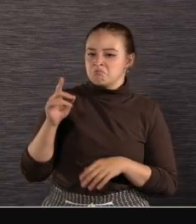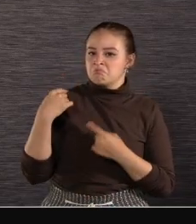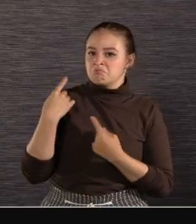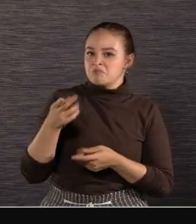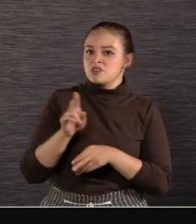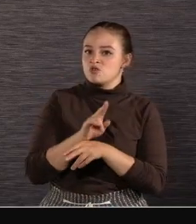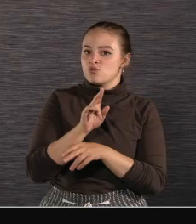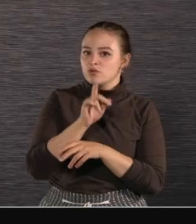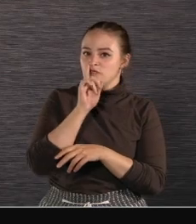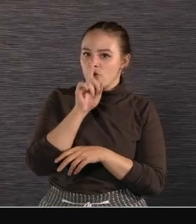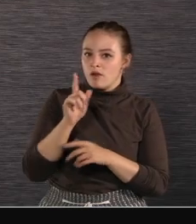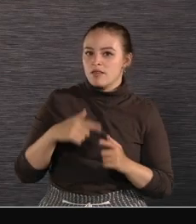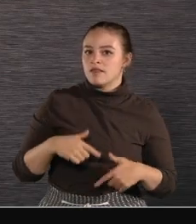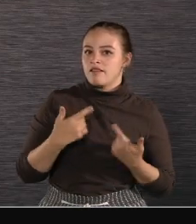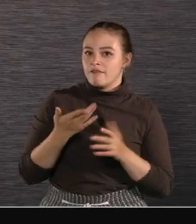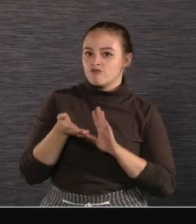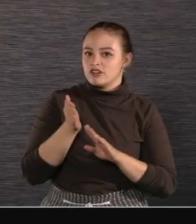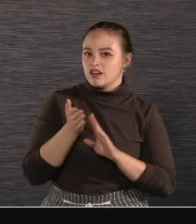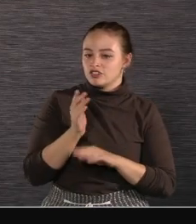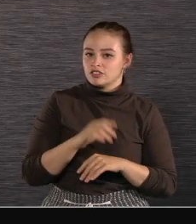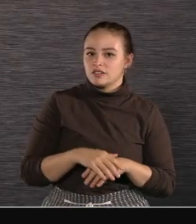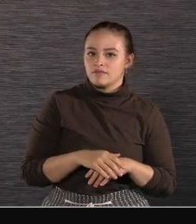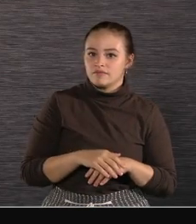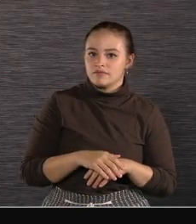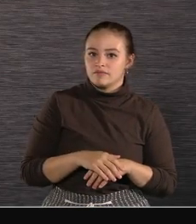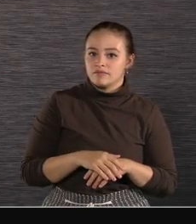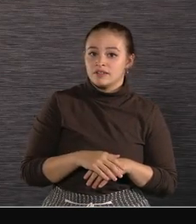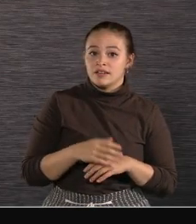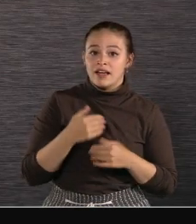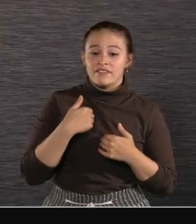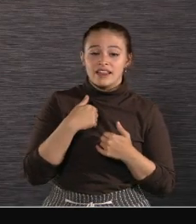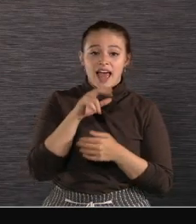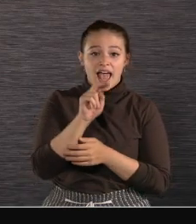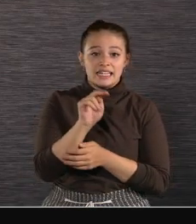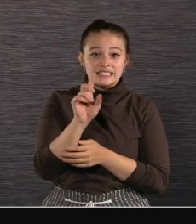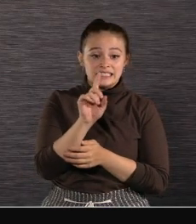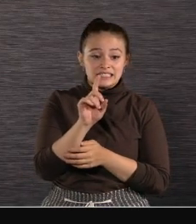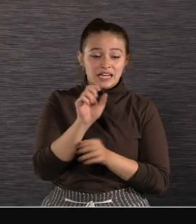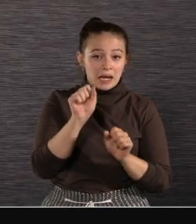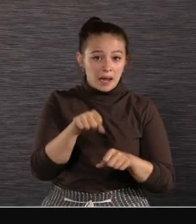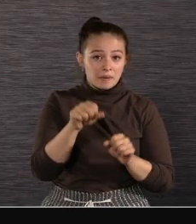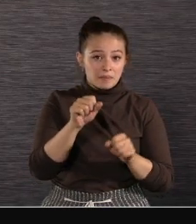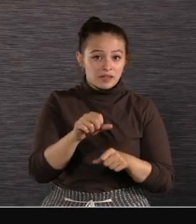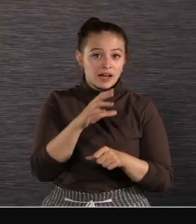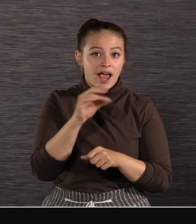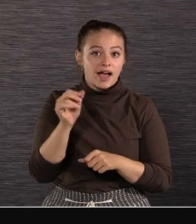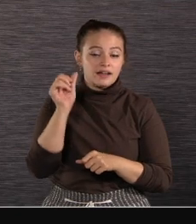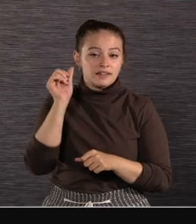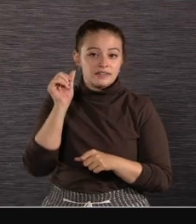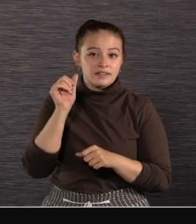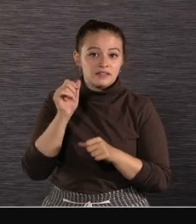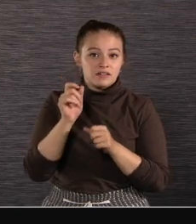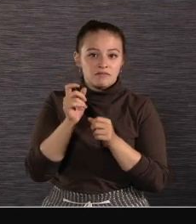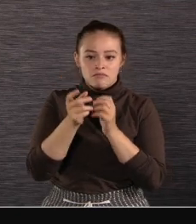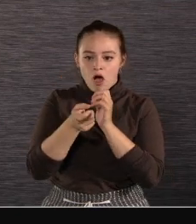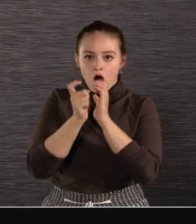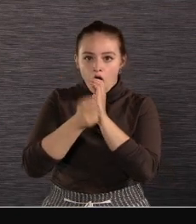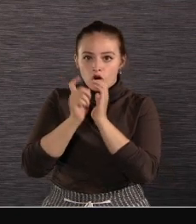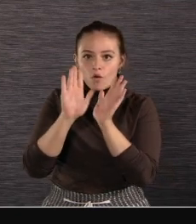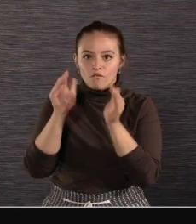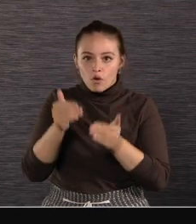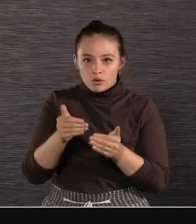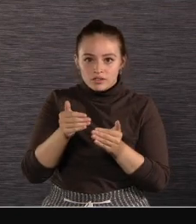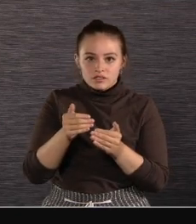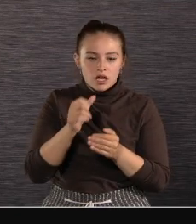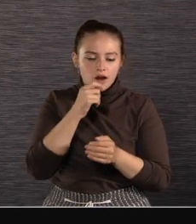Featuring an electronically controlled Variable ND capability And an astonishing autofocus Operators love the